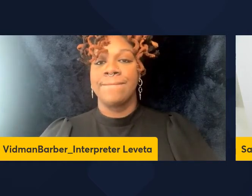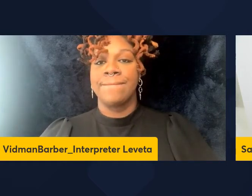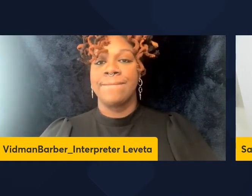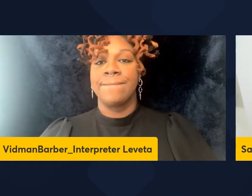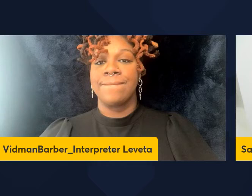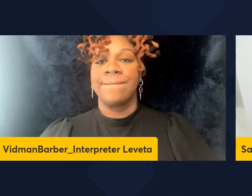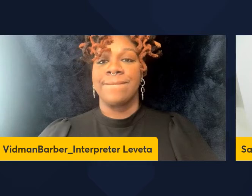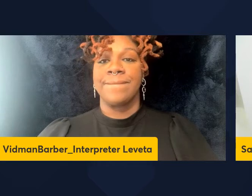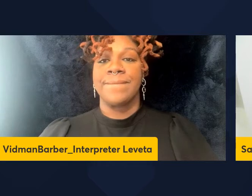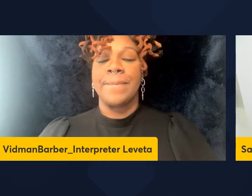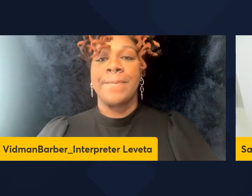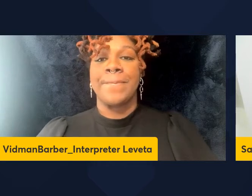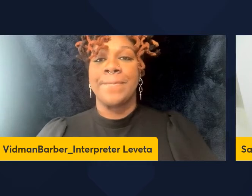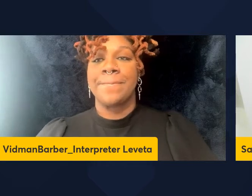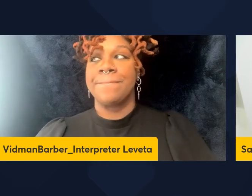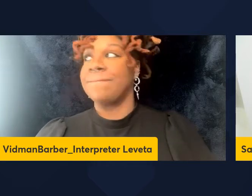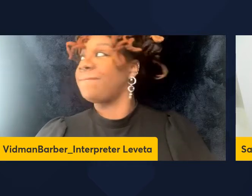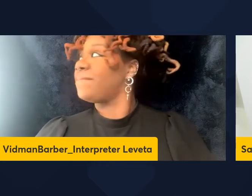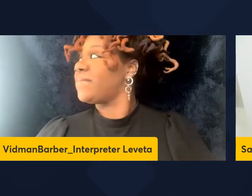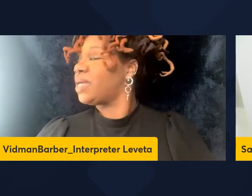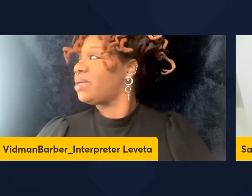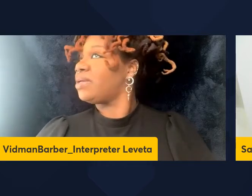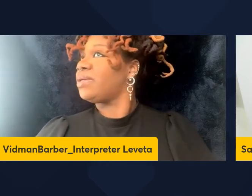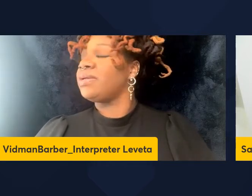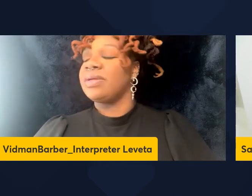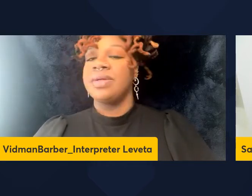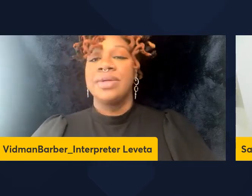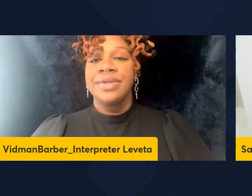Okay, let's see. Just give me...